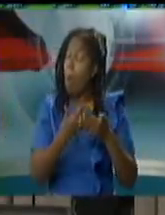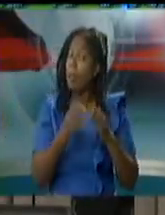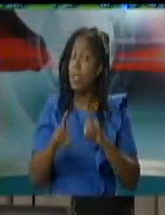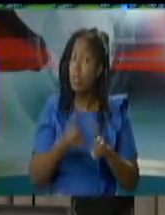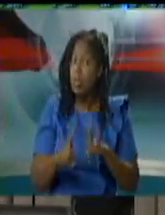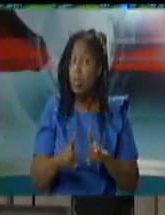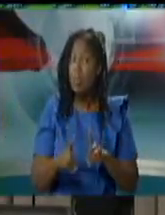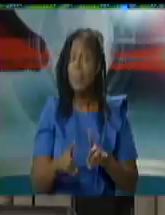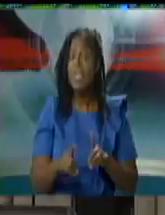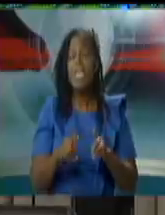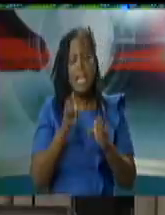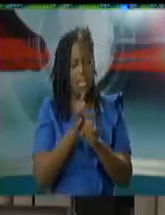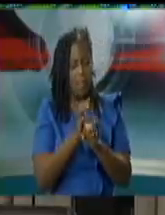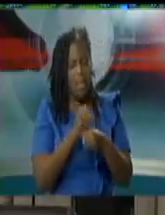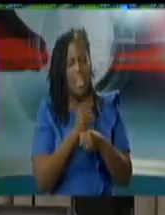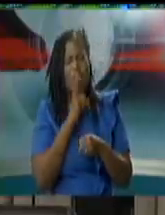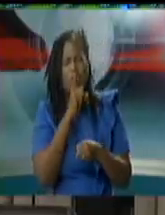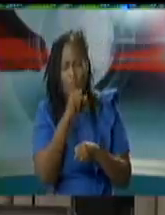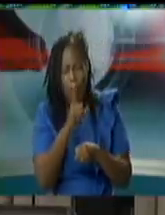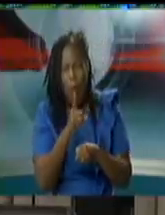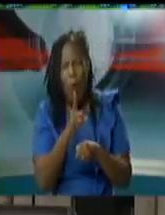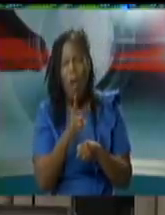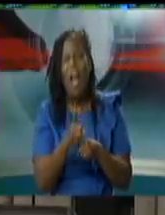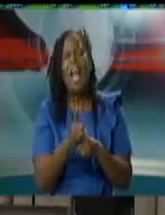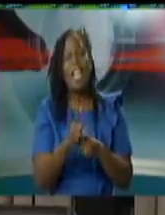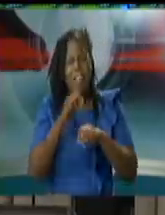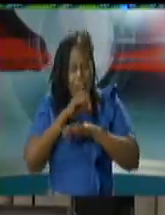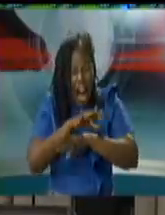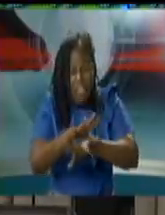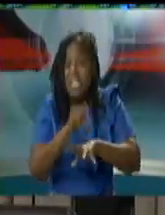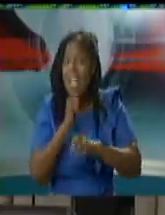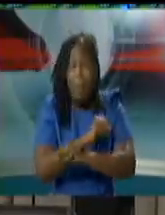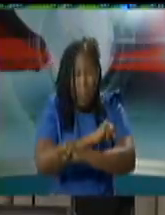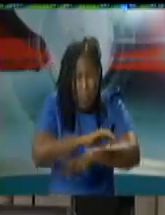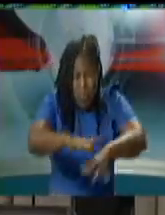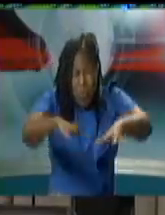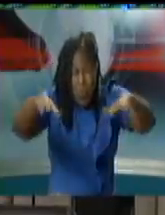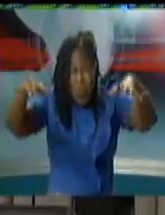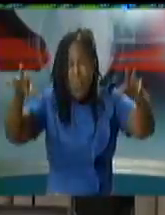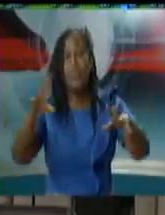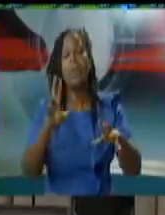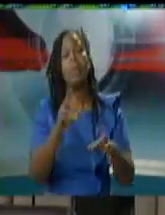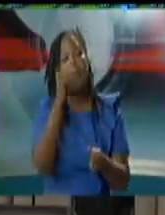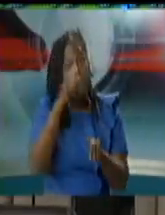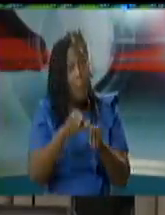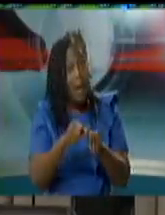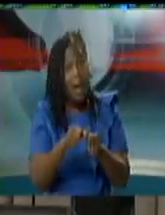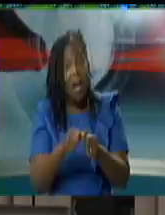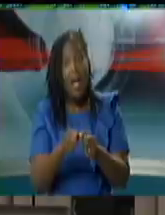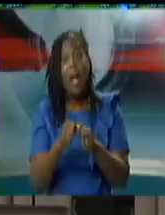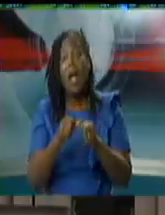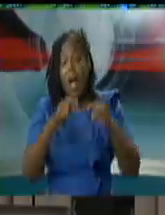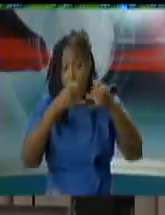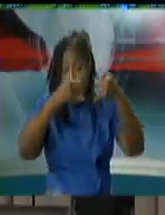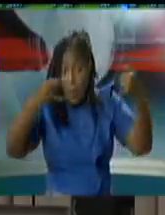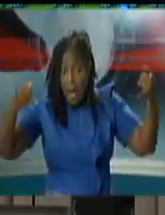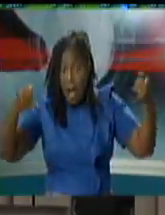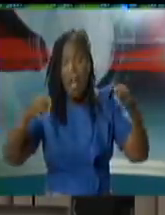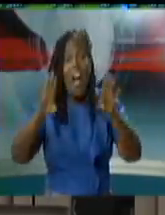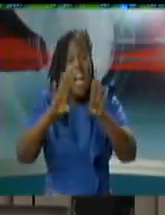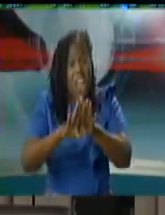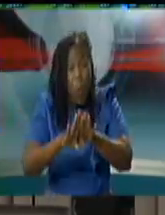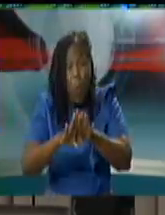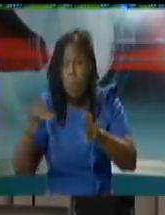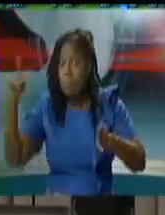remember our borders are closed schools are out if we didn't take those measures who